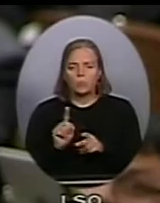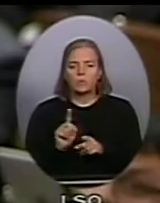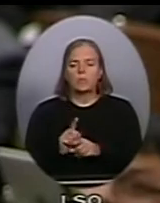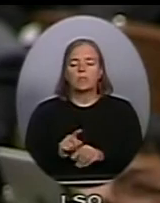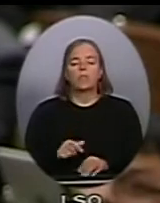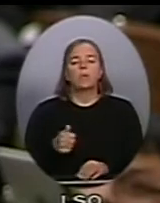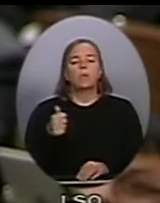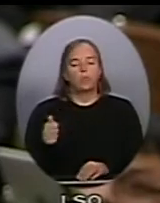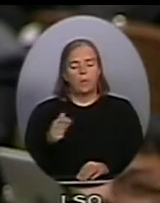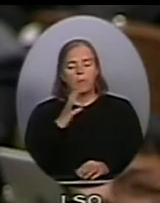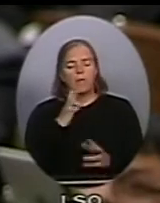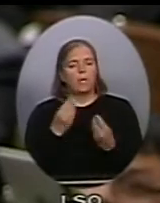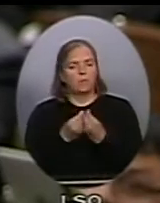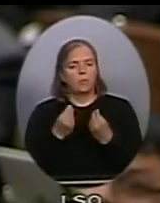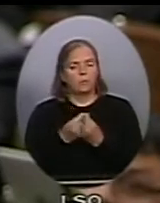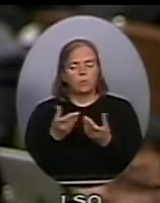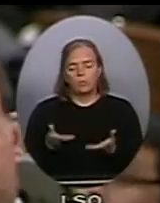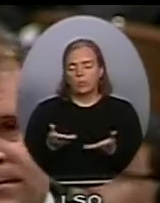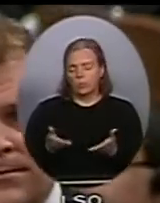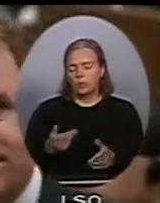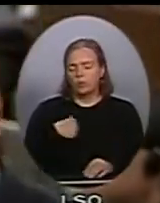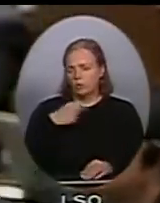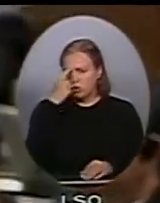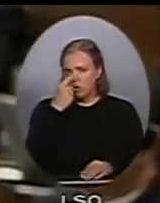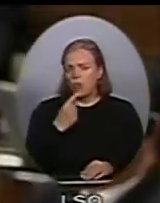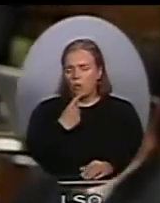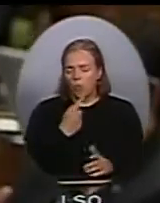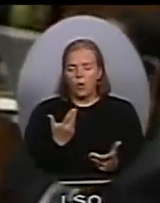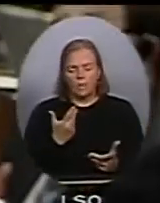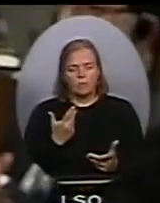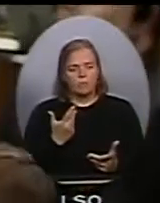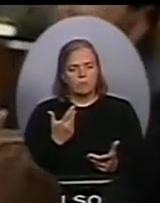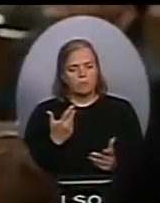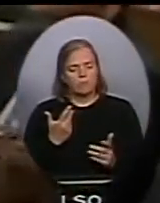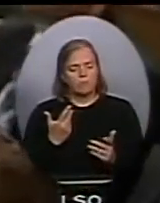today about this issue, and I think those comments speak for themselves. Thank you.